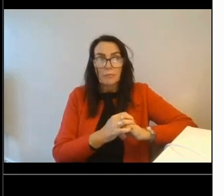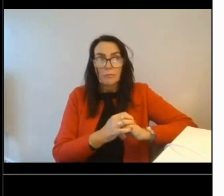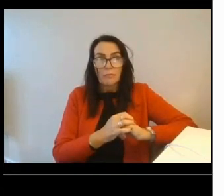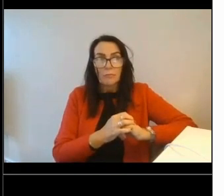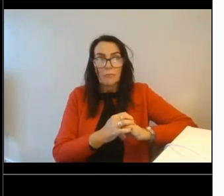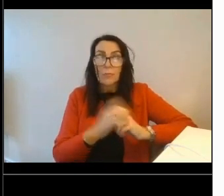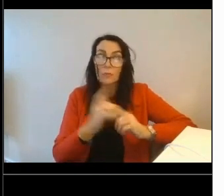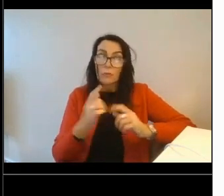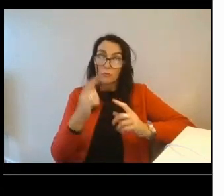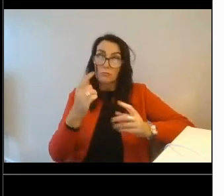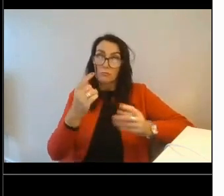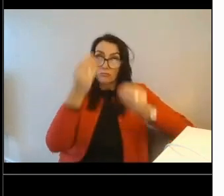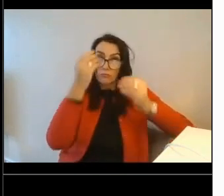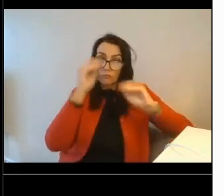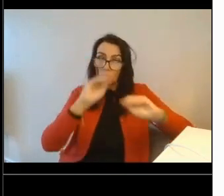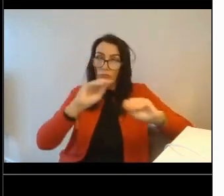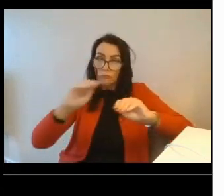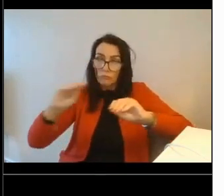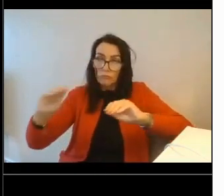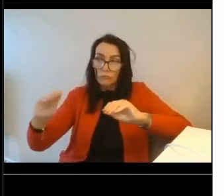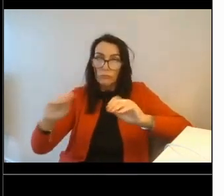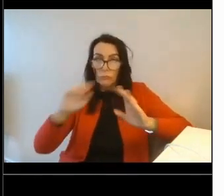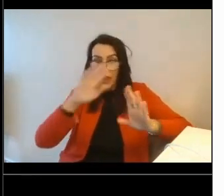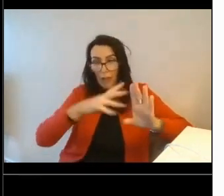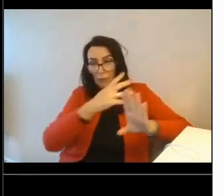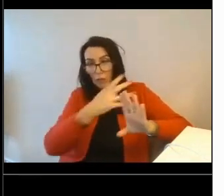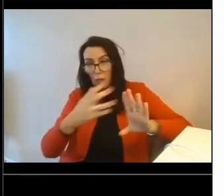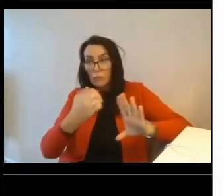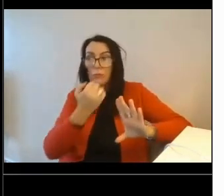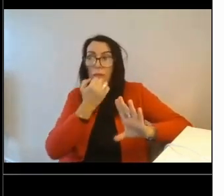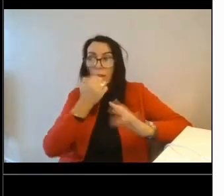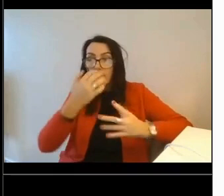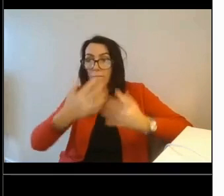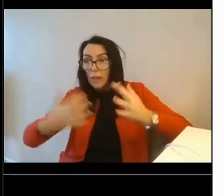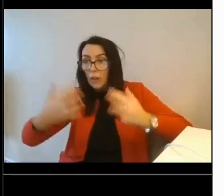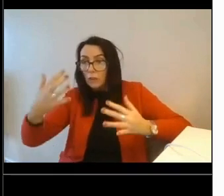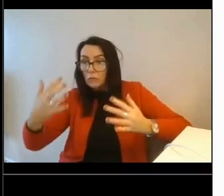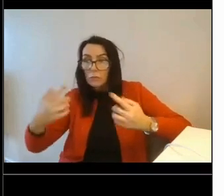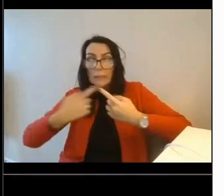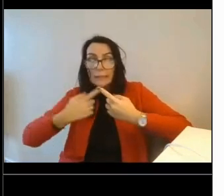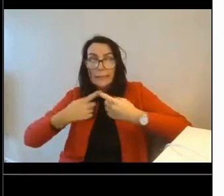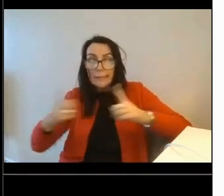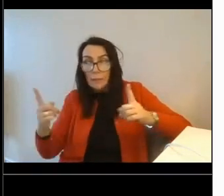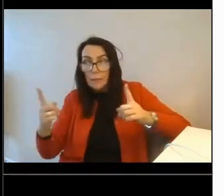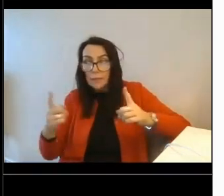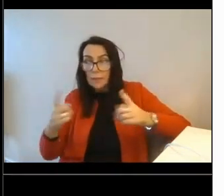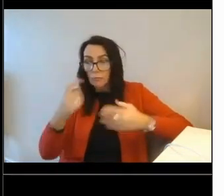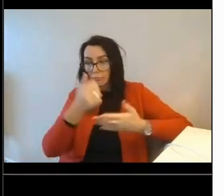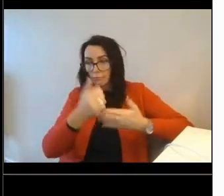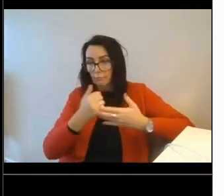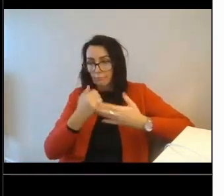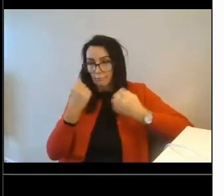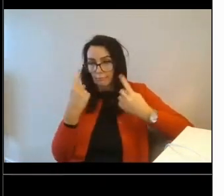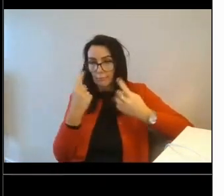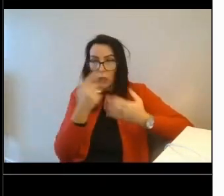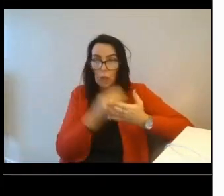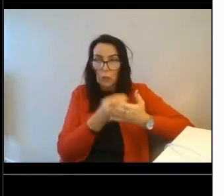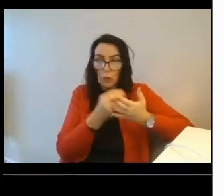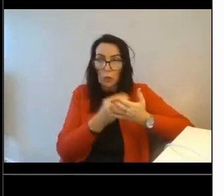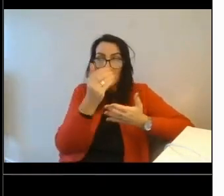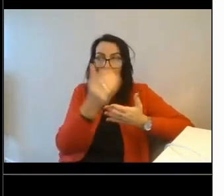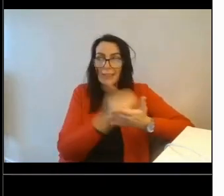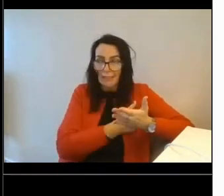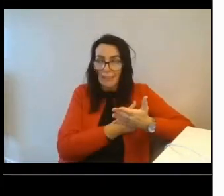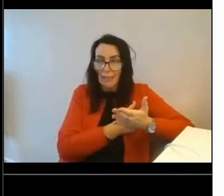is educational. It provides a series of charts, figures, and equivalency statements that help put costs and savings into perspective and teach residents